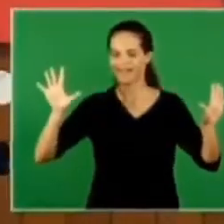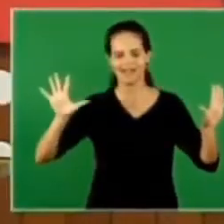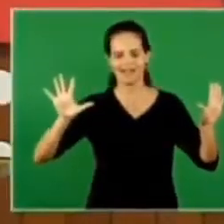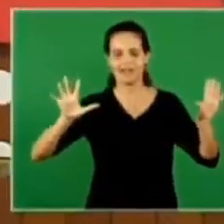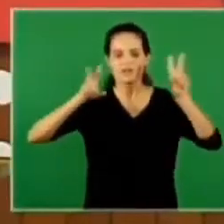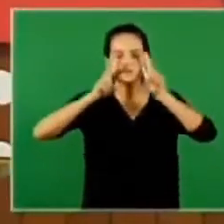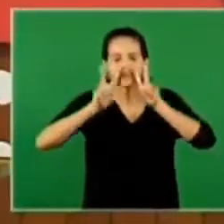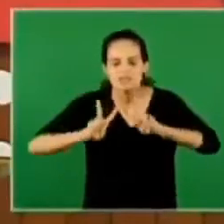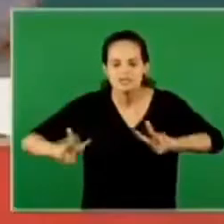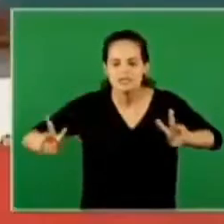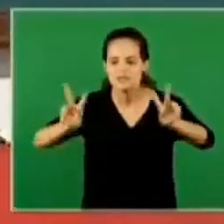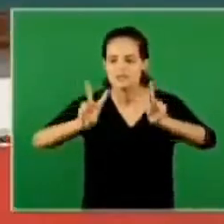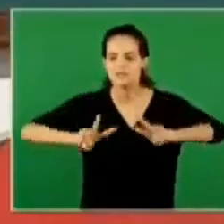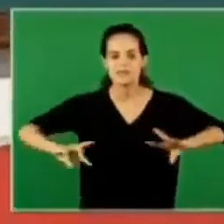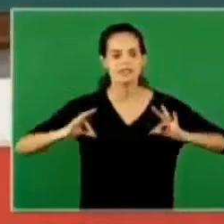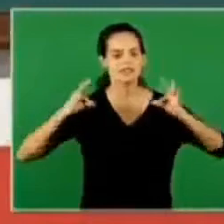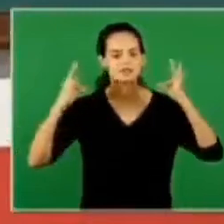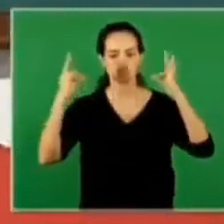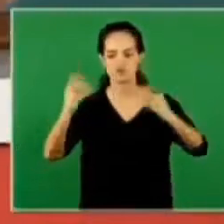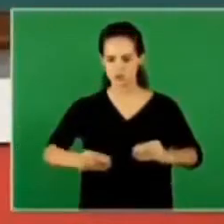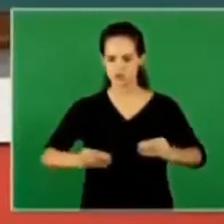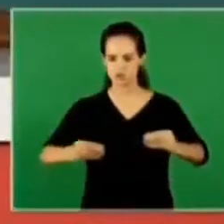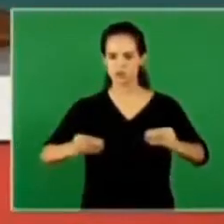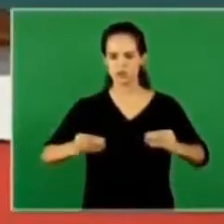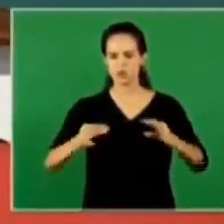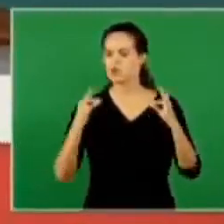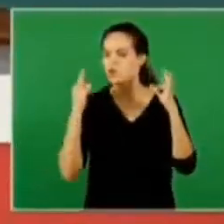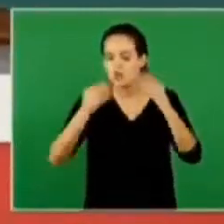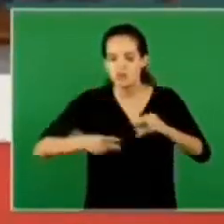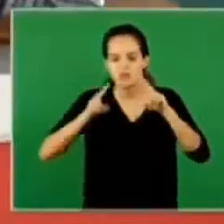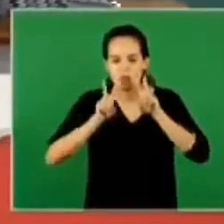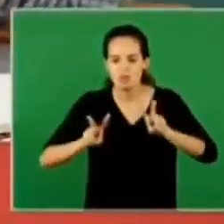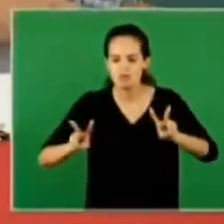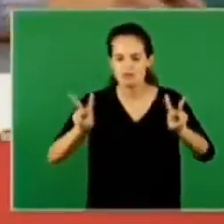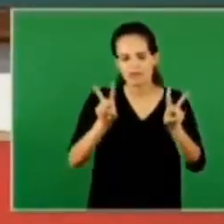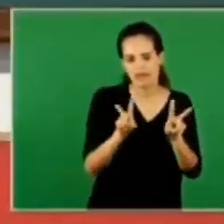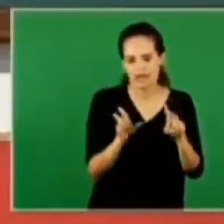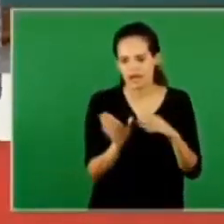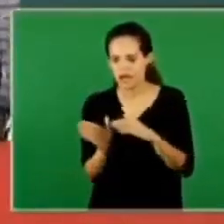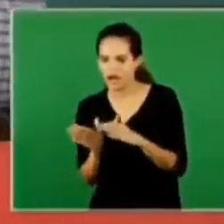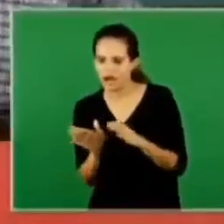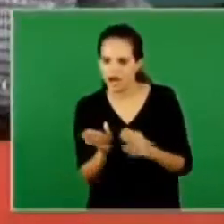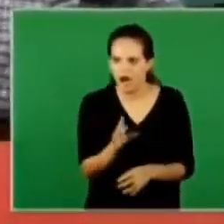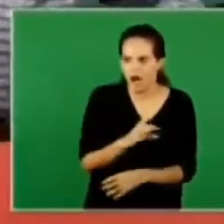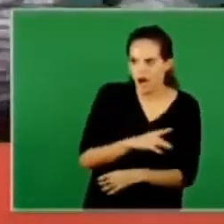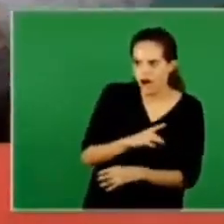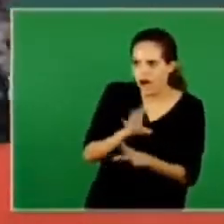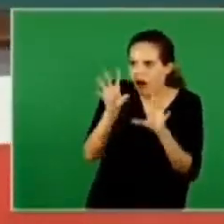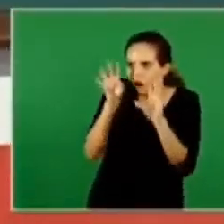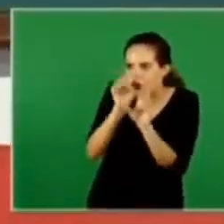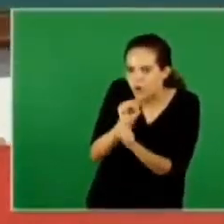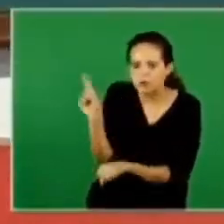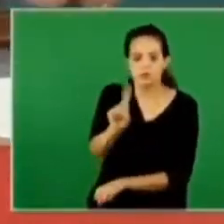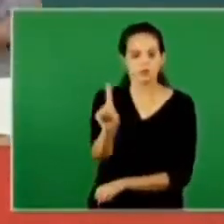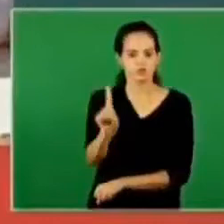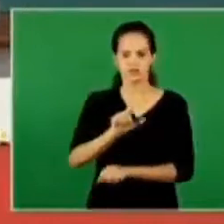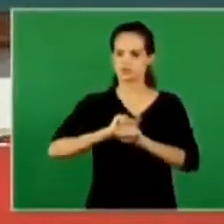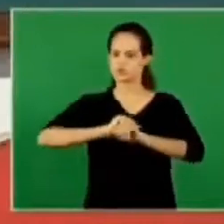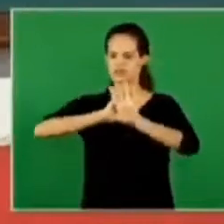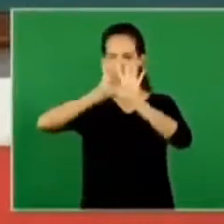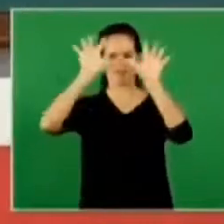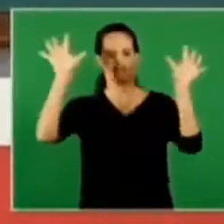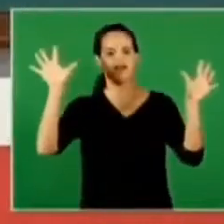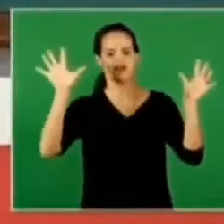time in the light everything is very visible there is no shadowing in the light there is no variation in there is no